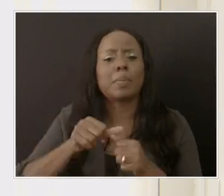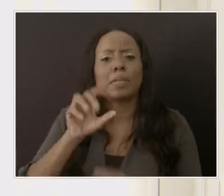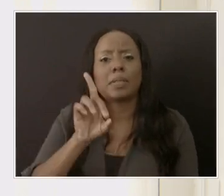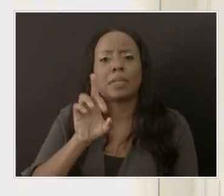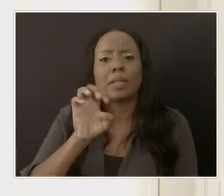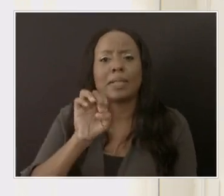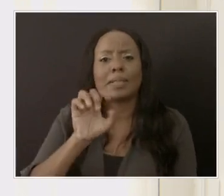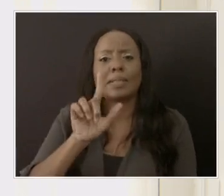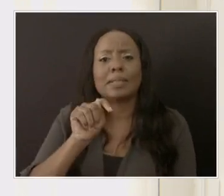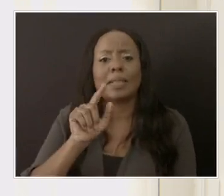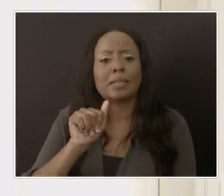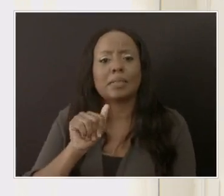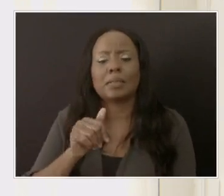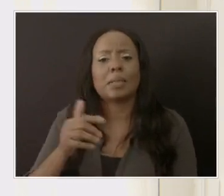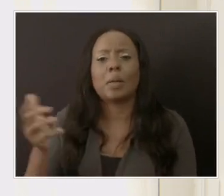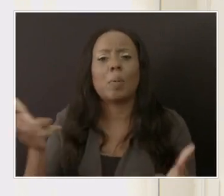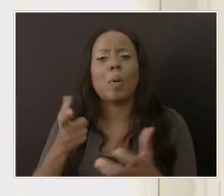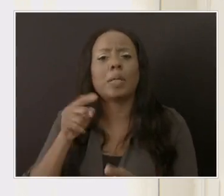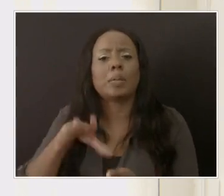been dealing with?